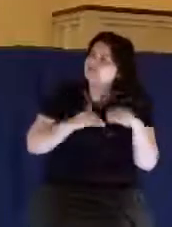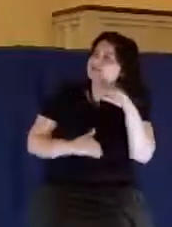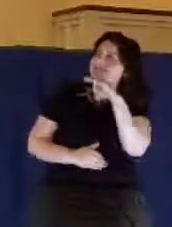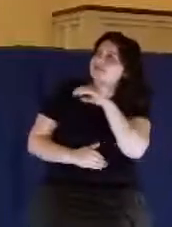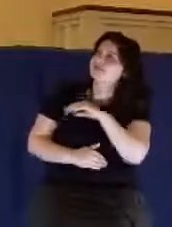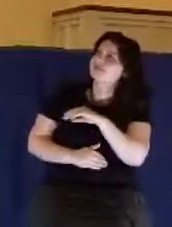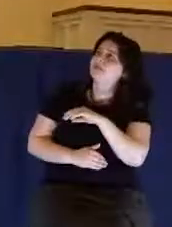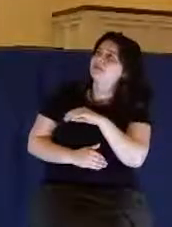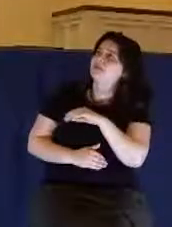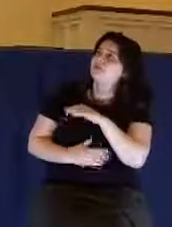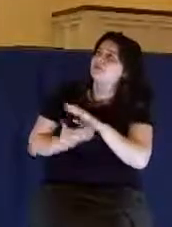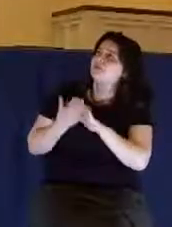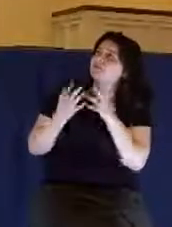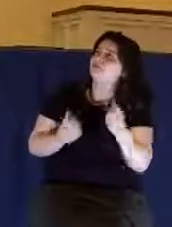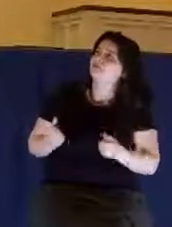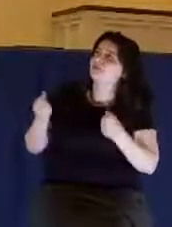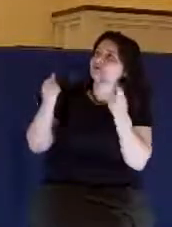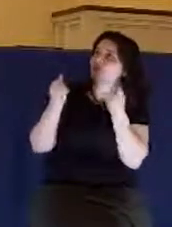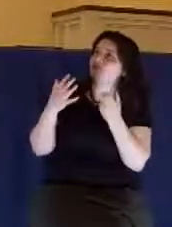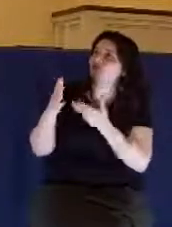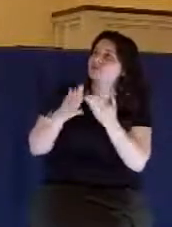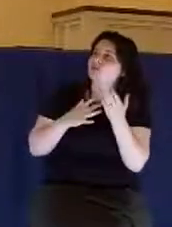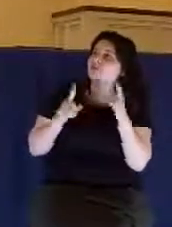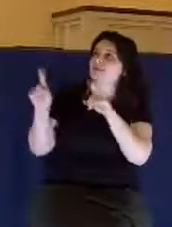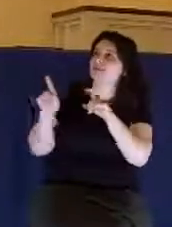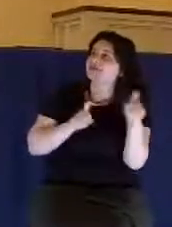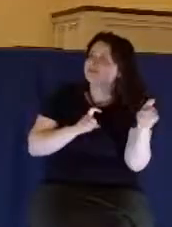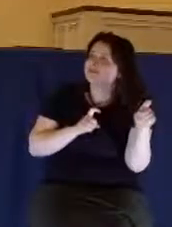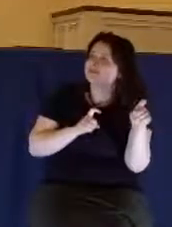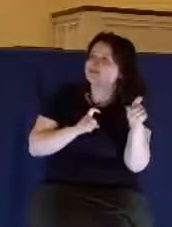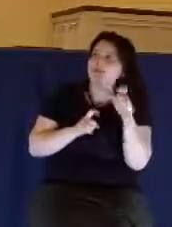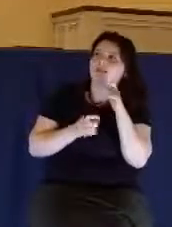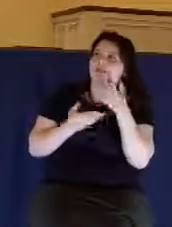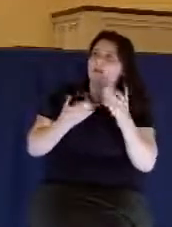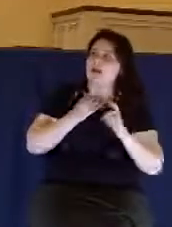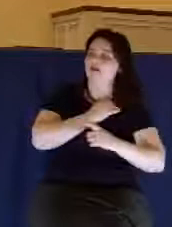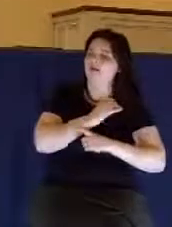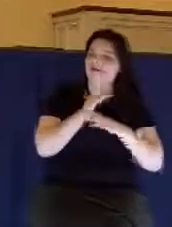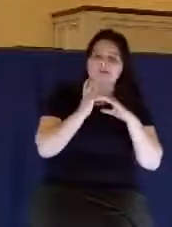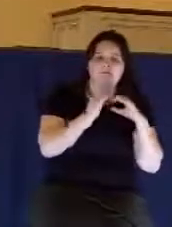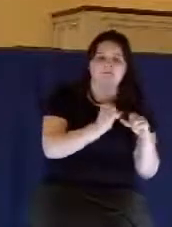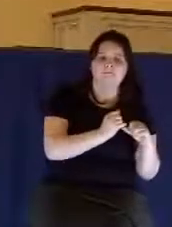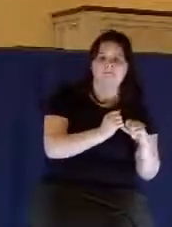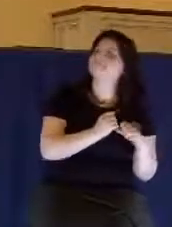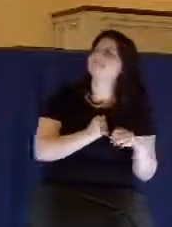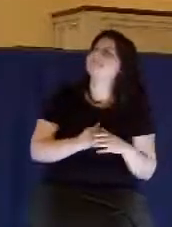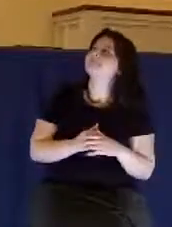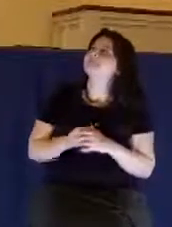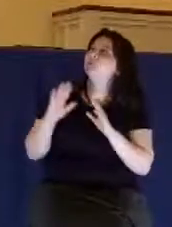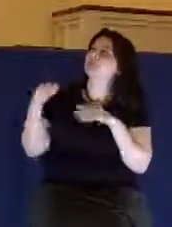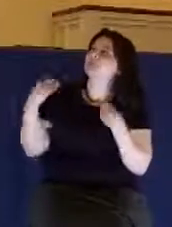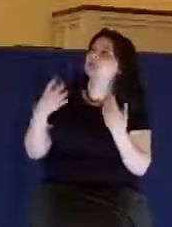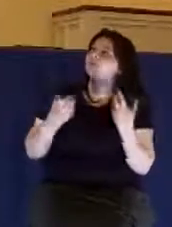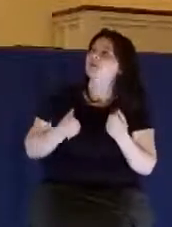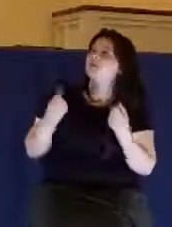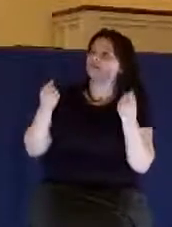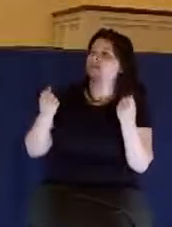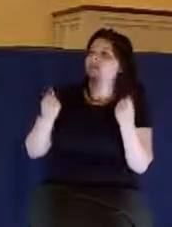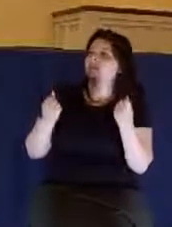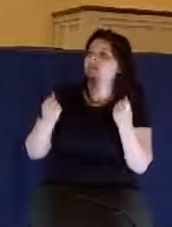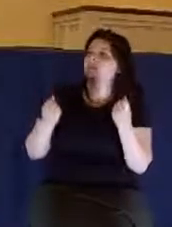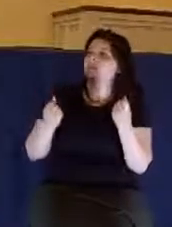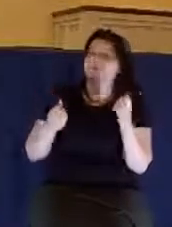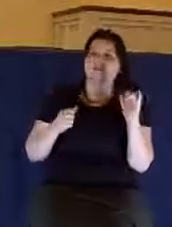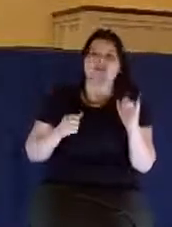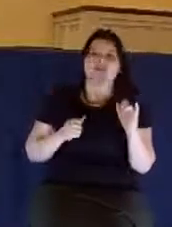to be strong in the midst of our testing and not allow ourselves to be drawn away. Give us that strength. And how many here will say, that's my